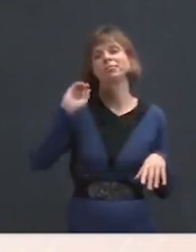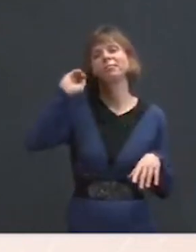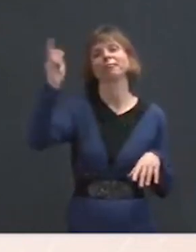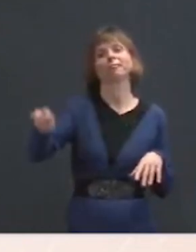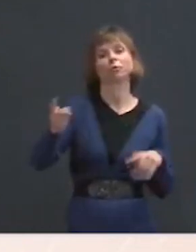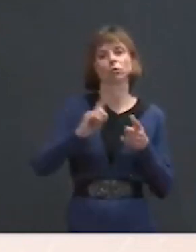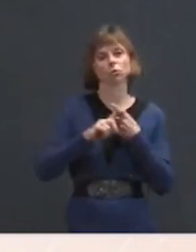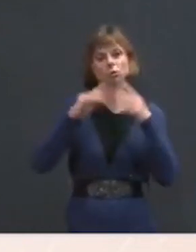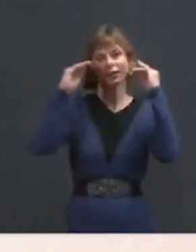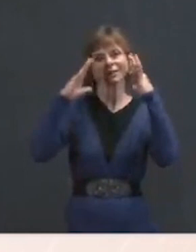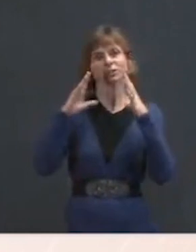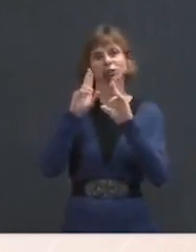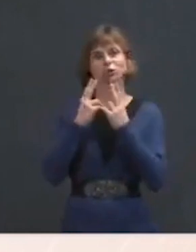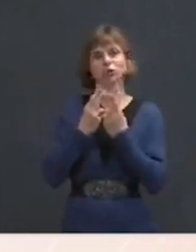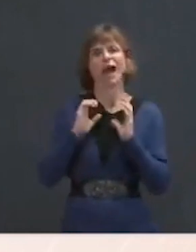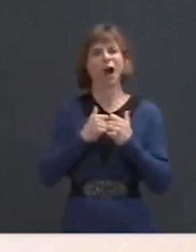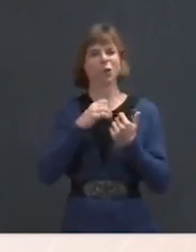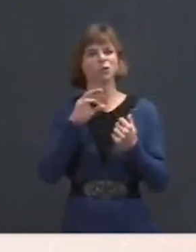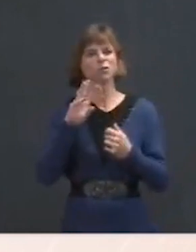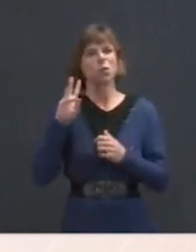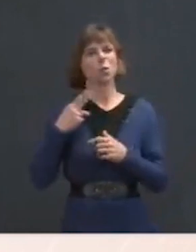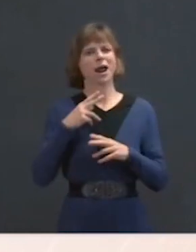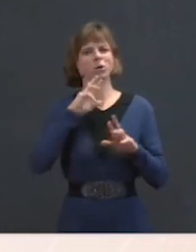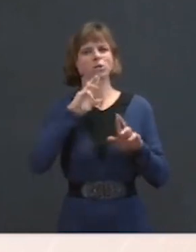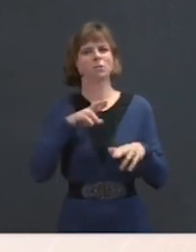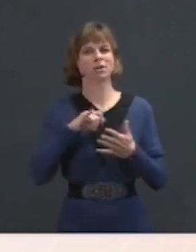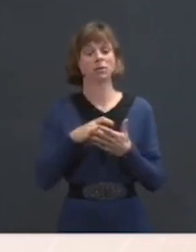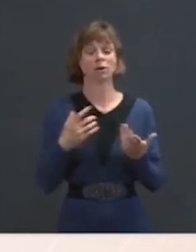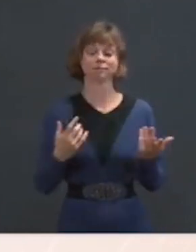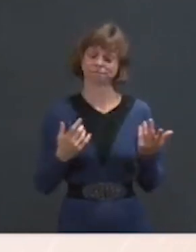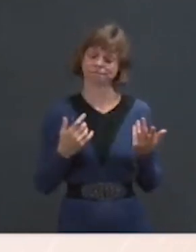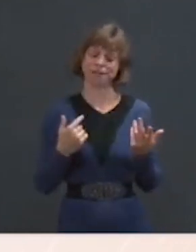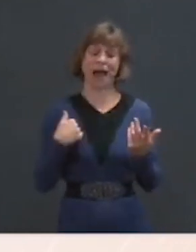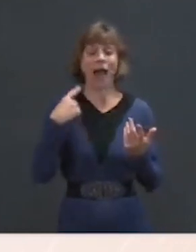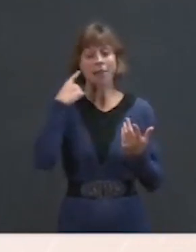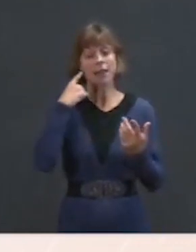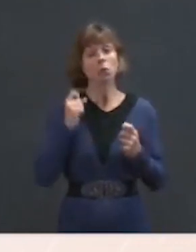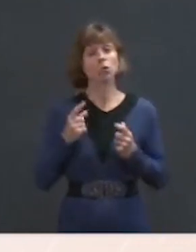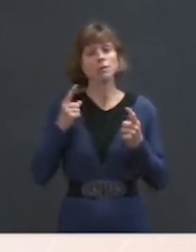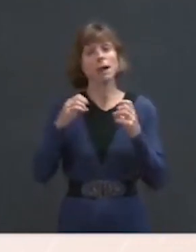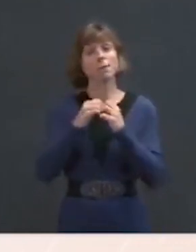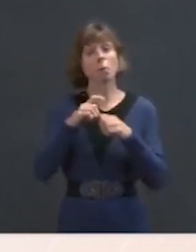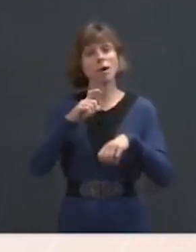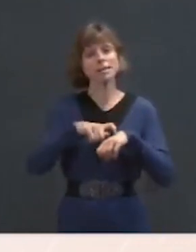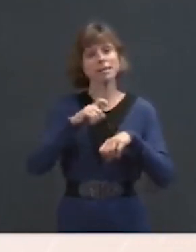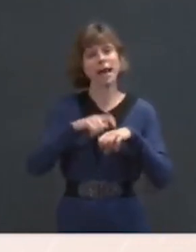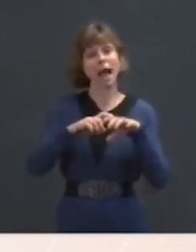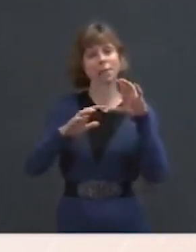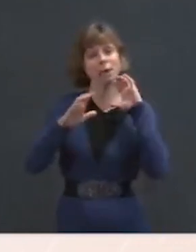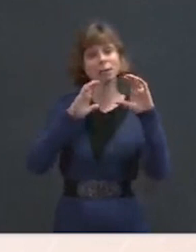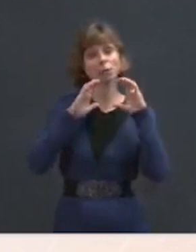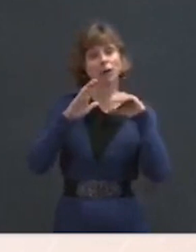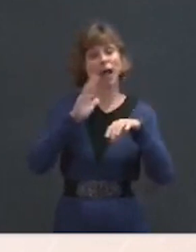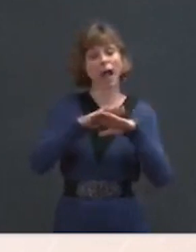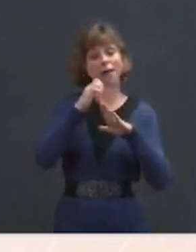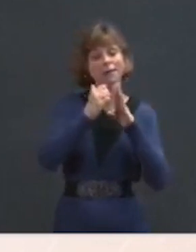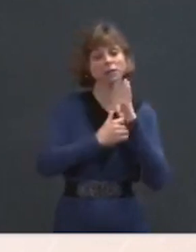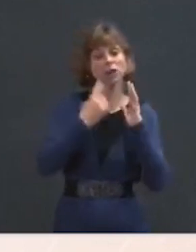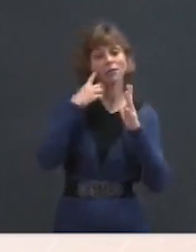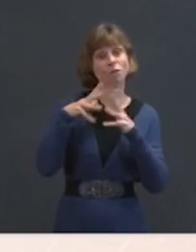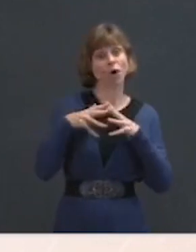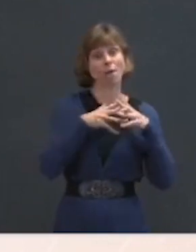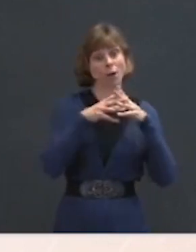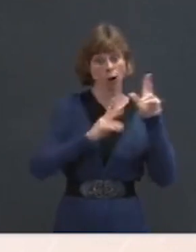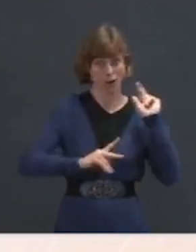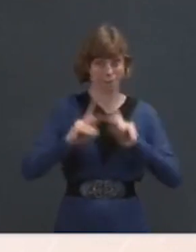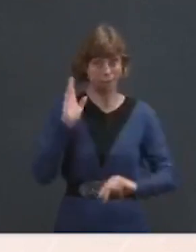I think we're going to spend more of our time focused on communicating about our agenda for the American people than responding